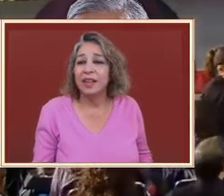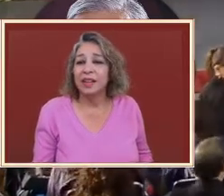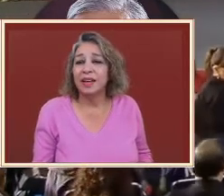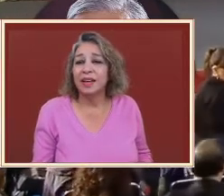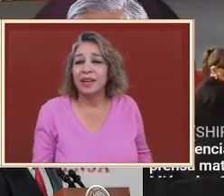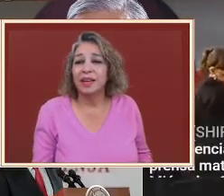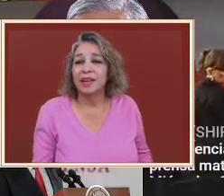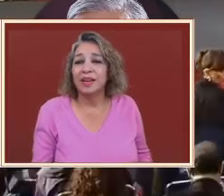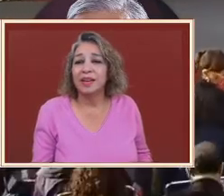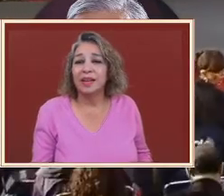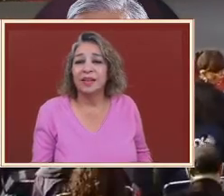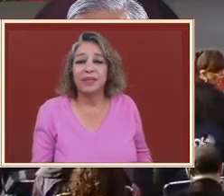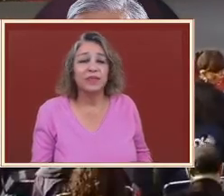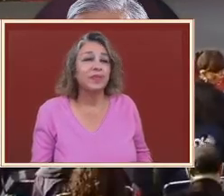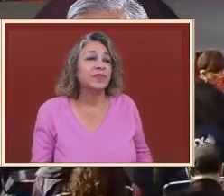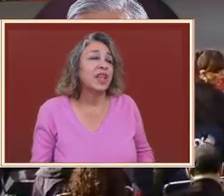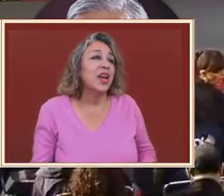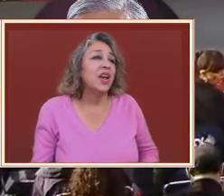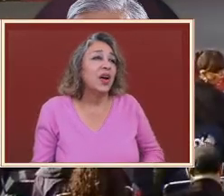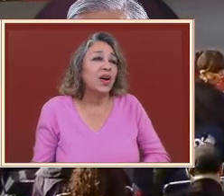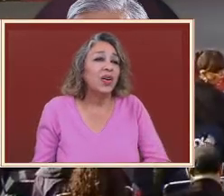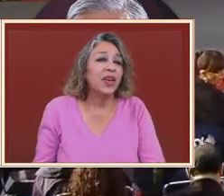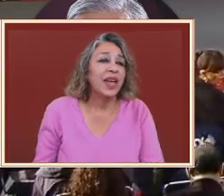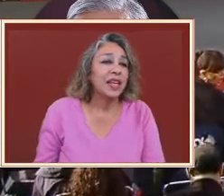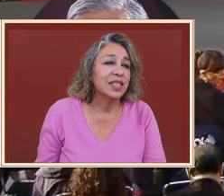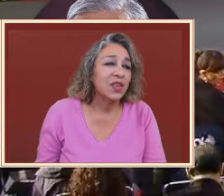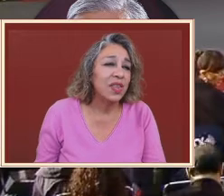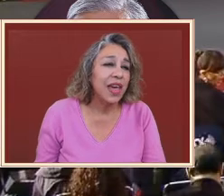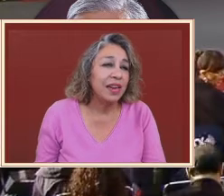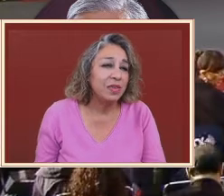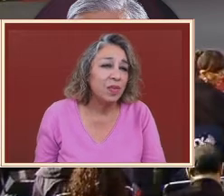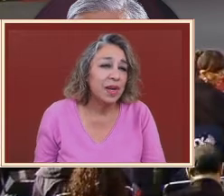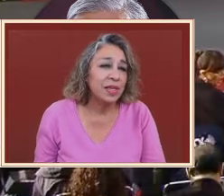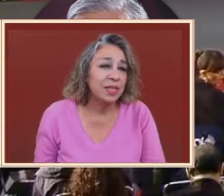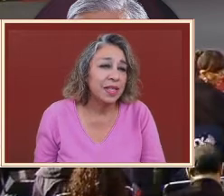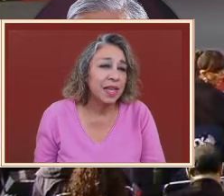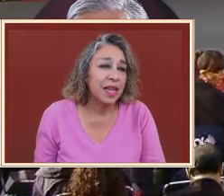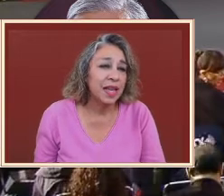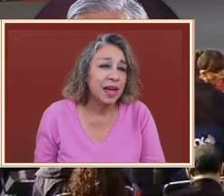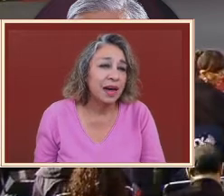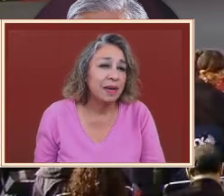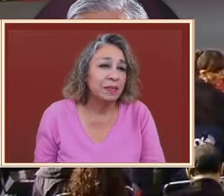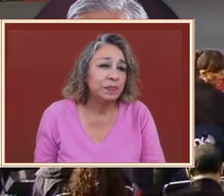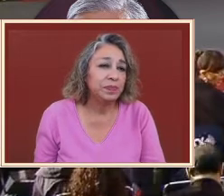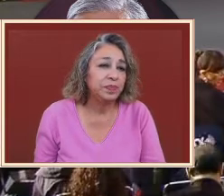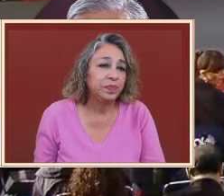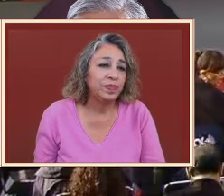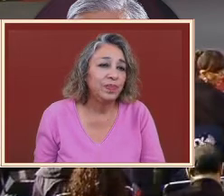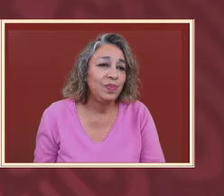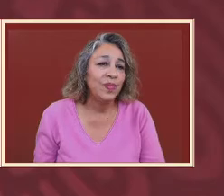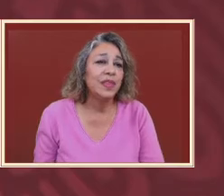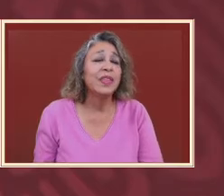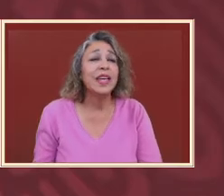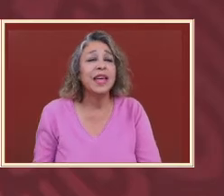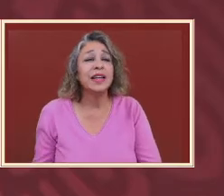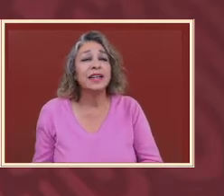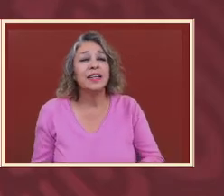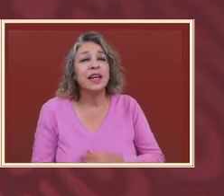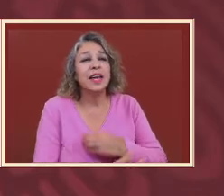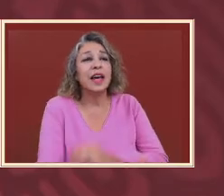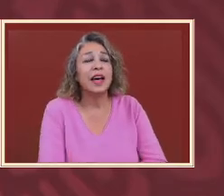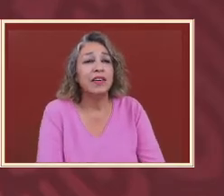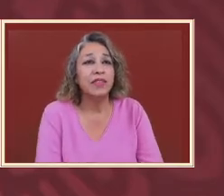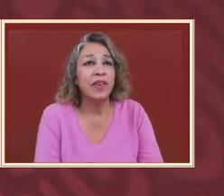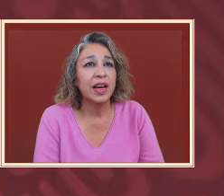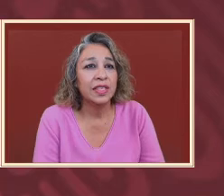Bye. Okay, so that was the end